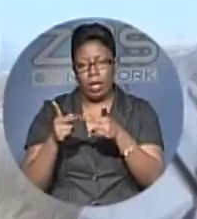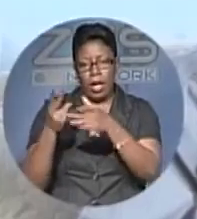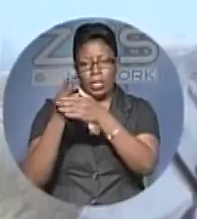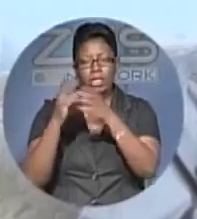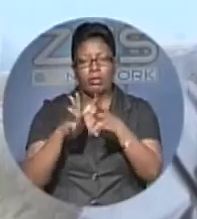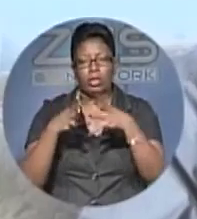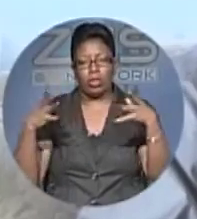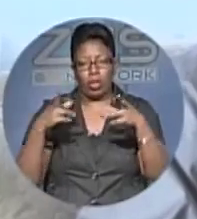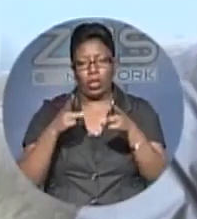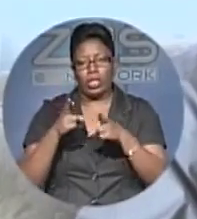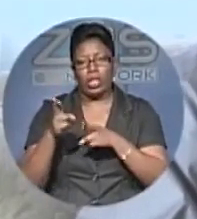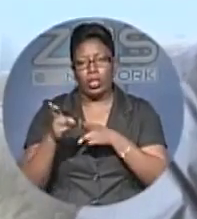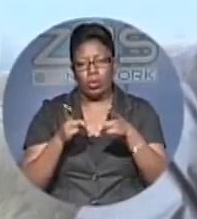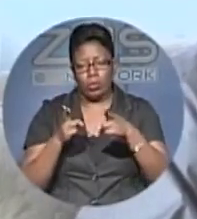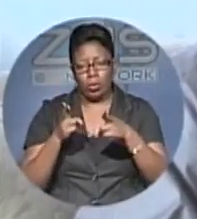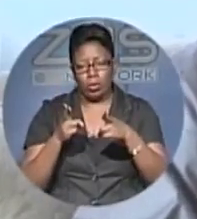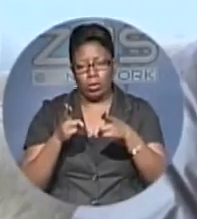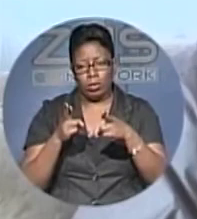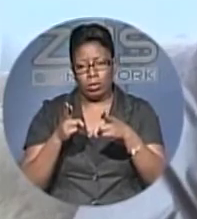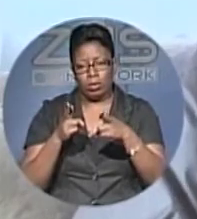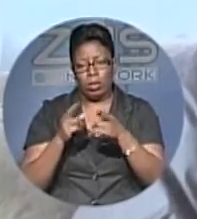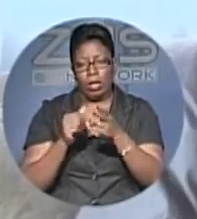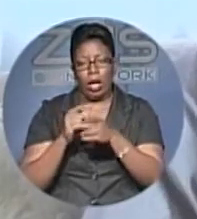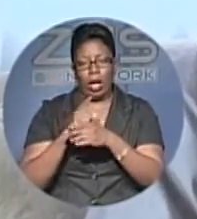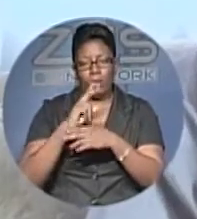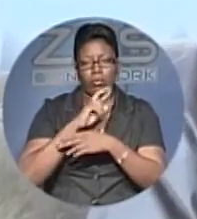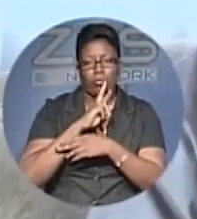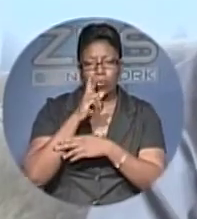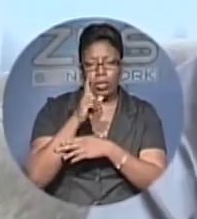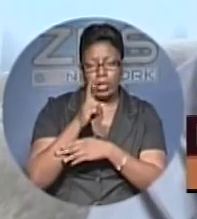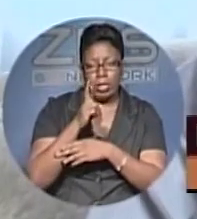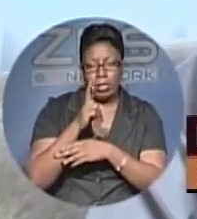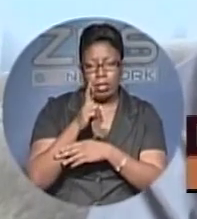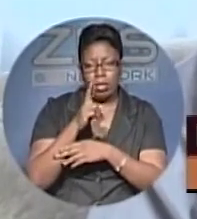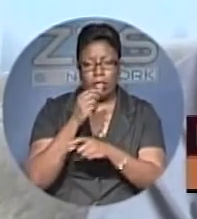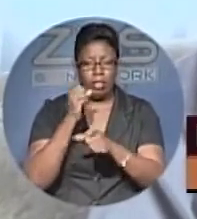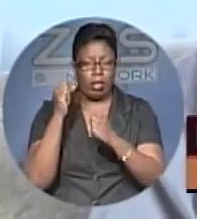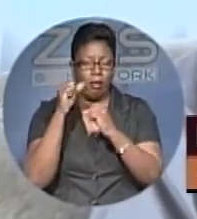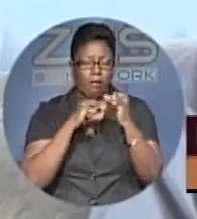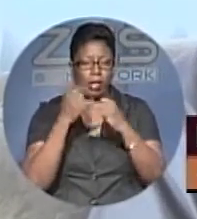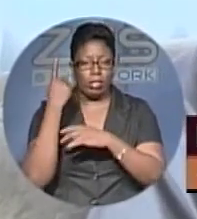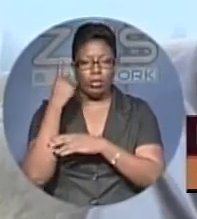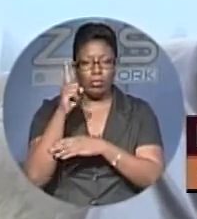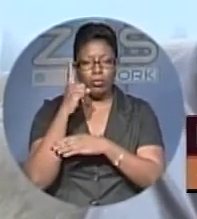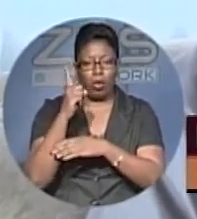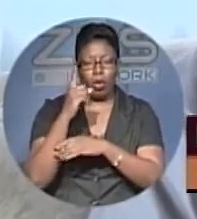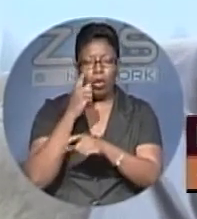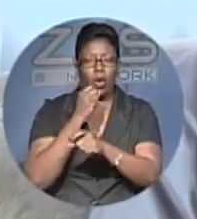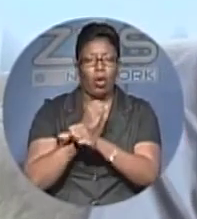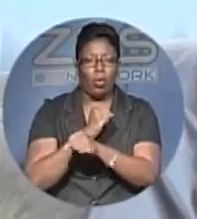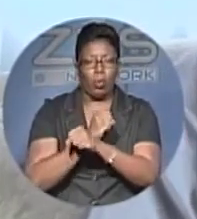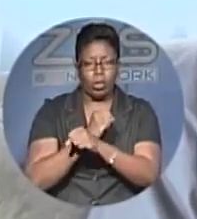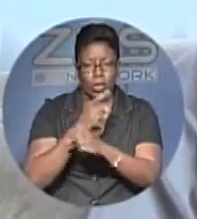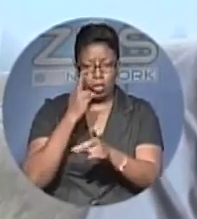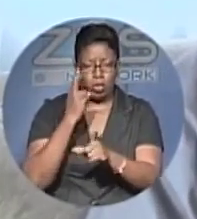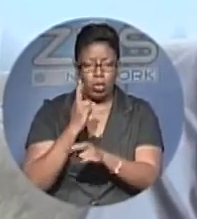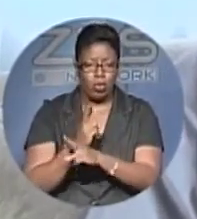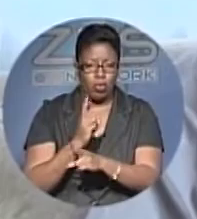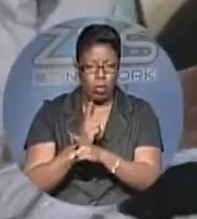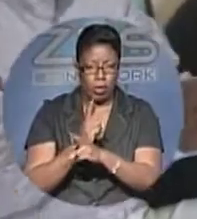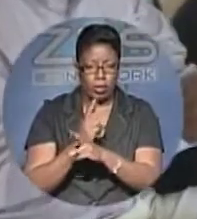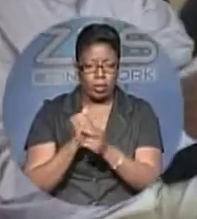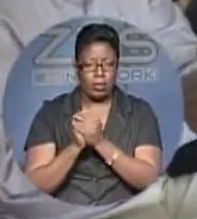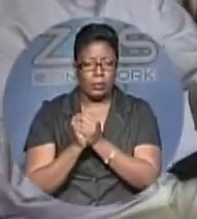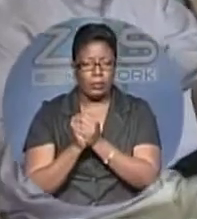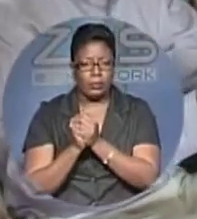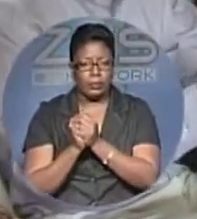Where is the major rehabilitation of those least able to help themselves?